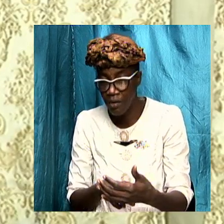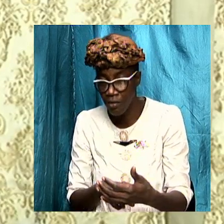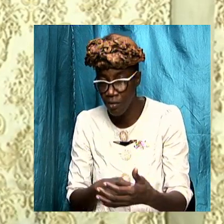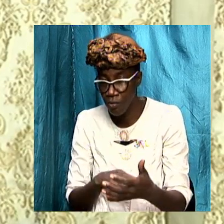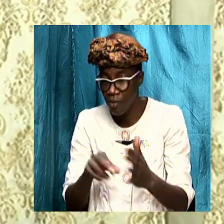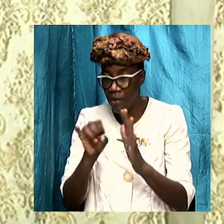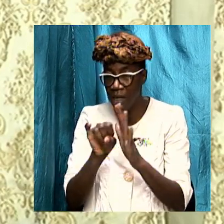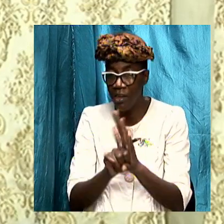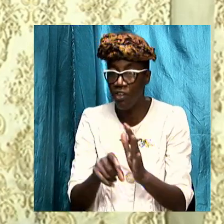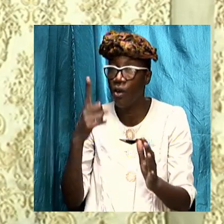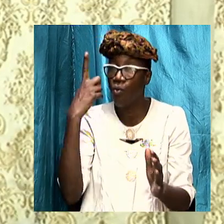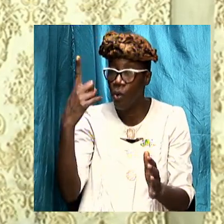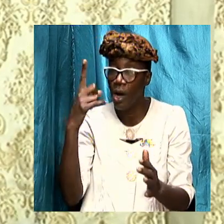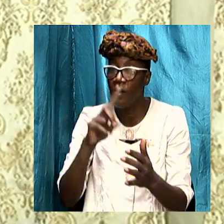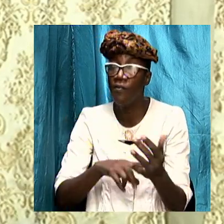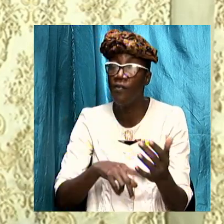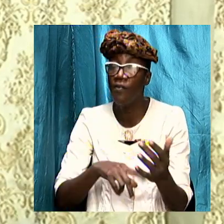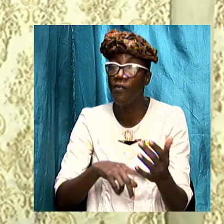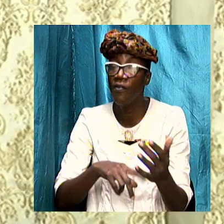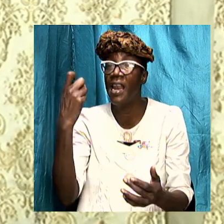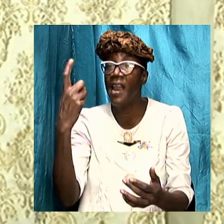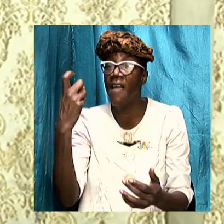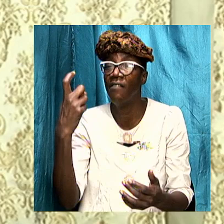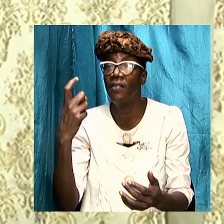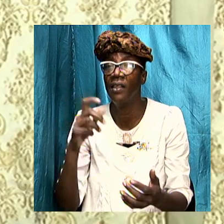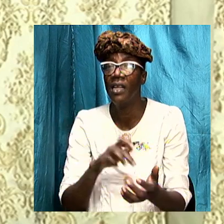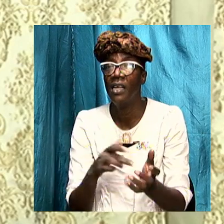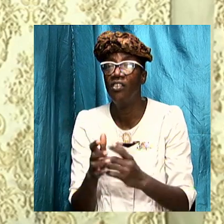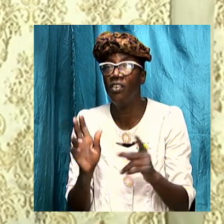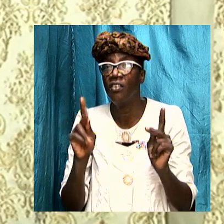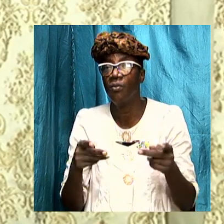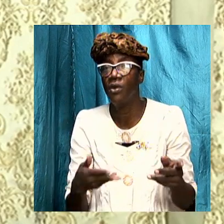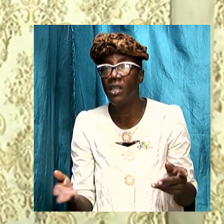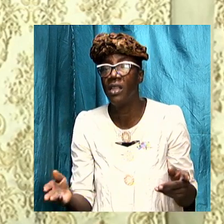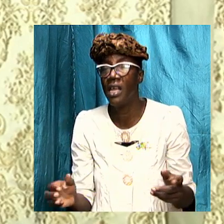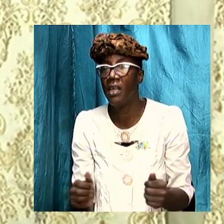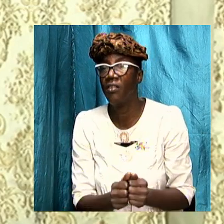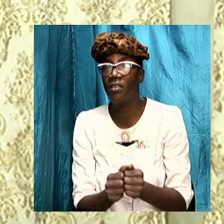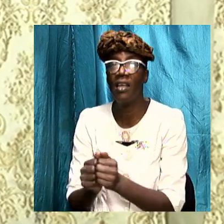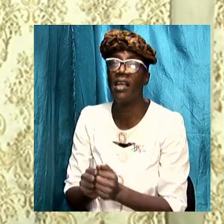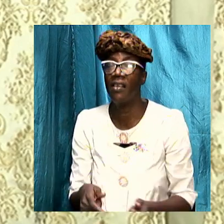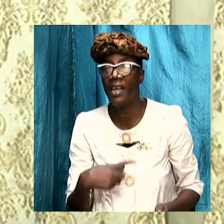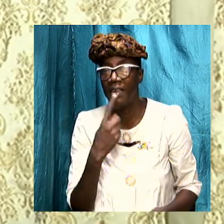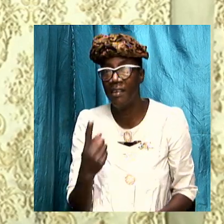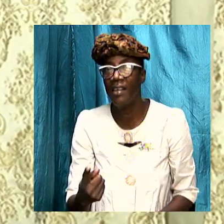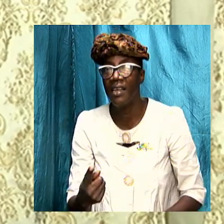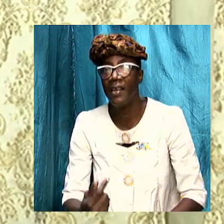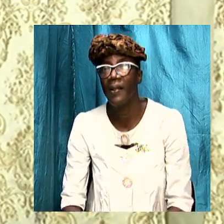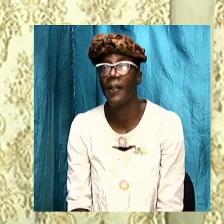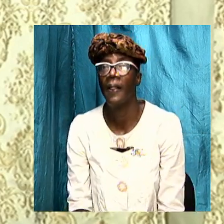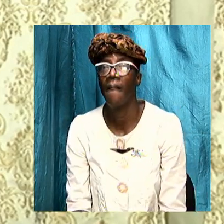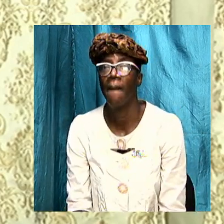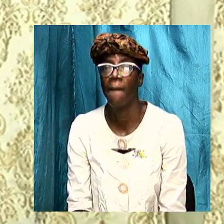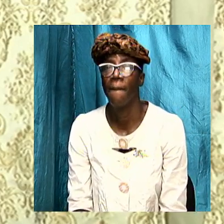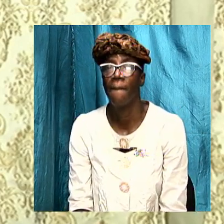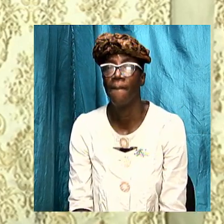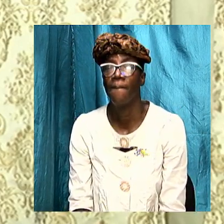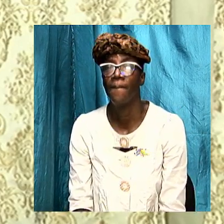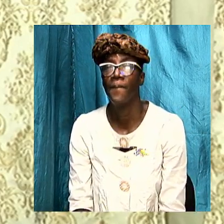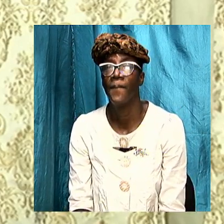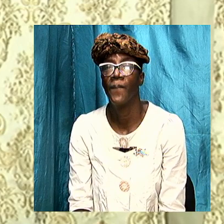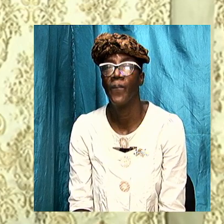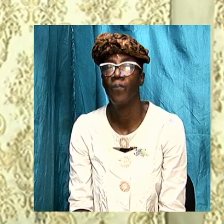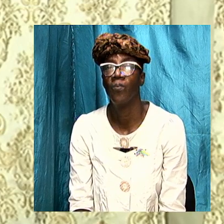right here it is that Jesus is putting the thing together and Jesus said to him revelation one and verse